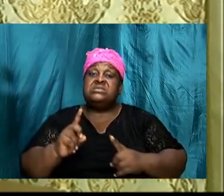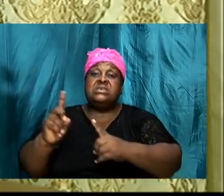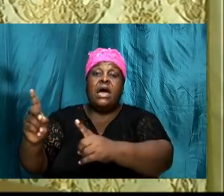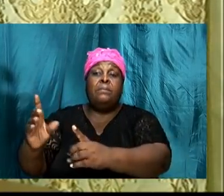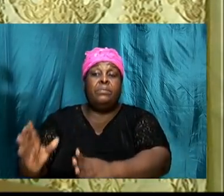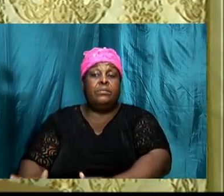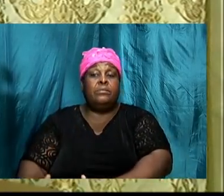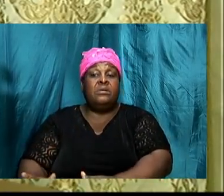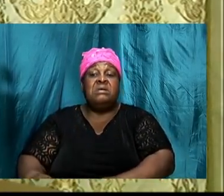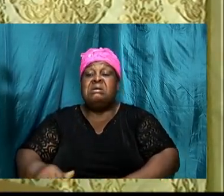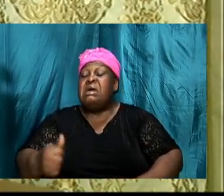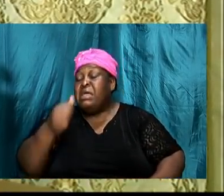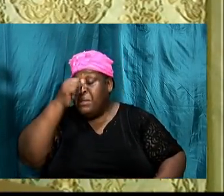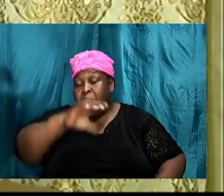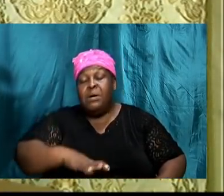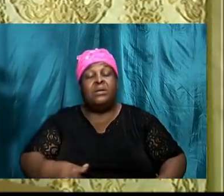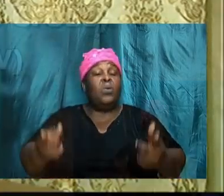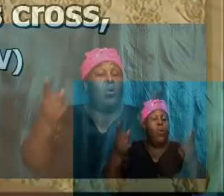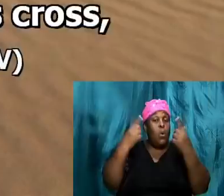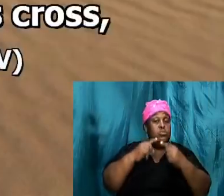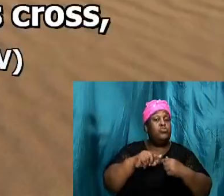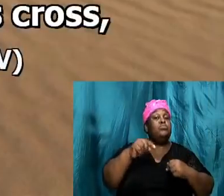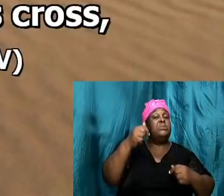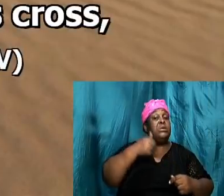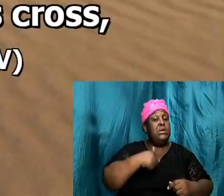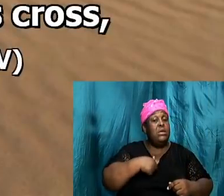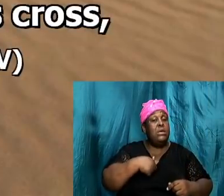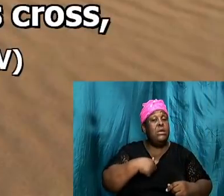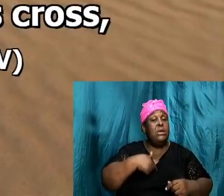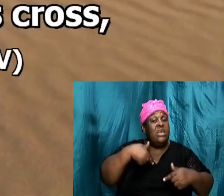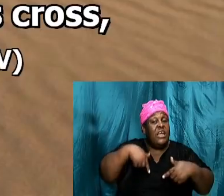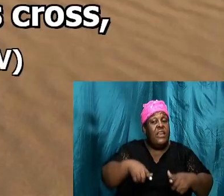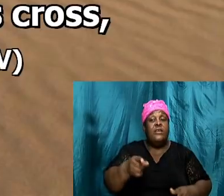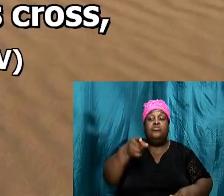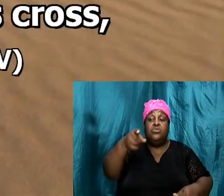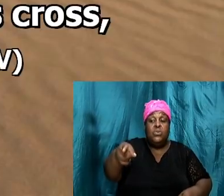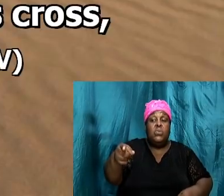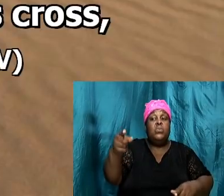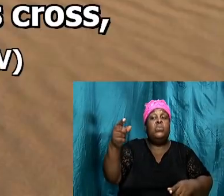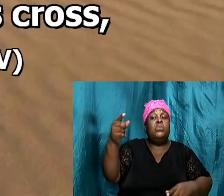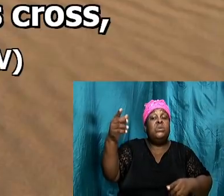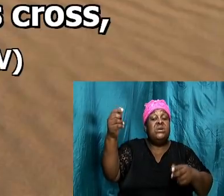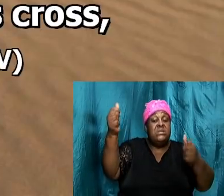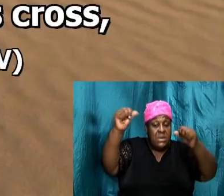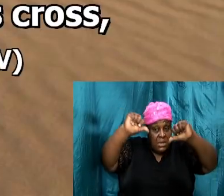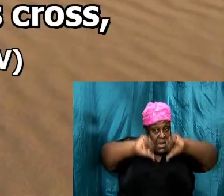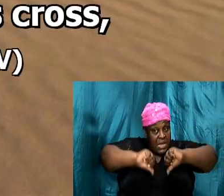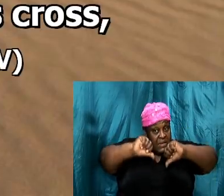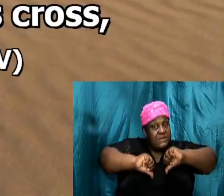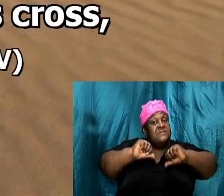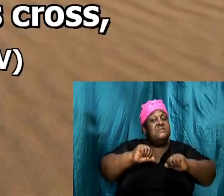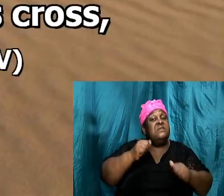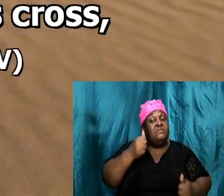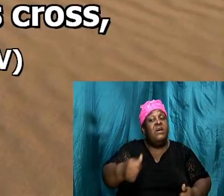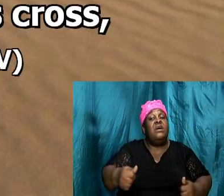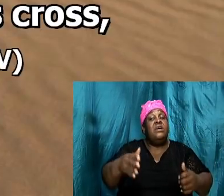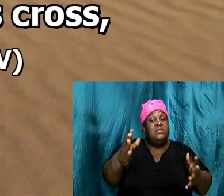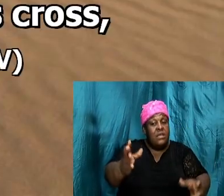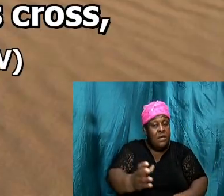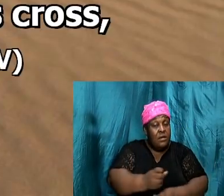any man will come after me, let him deny himself, take up his cross